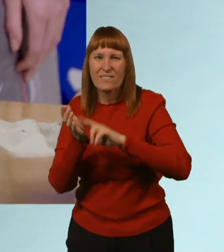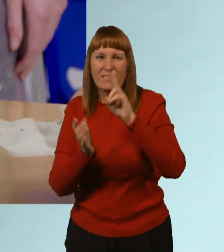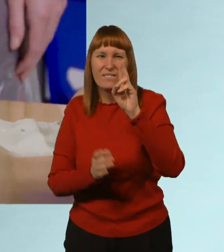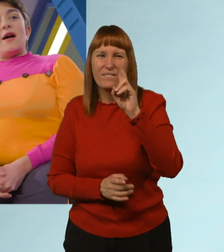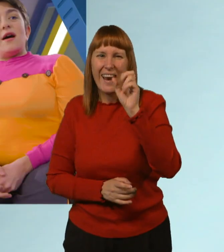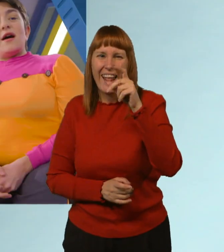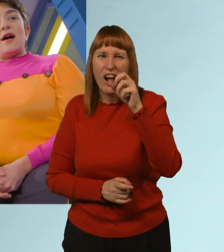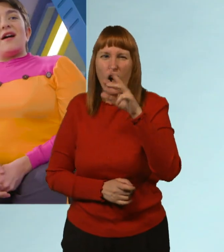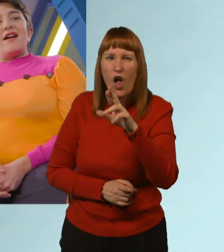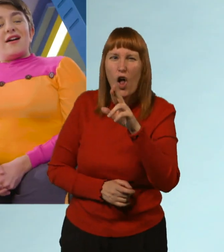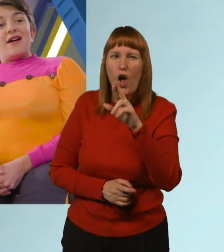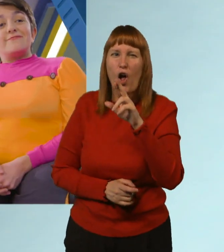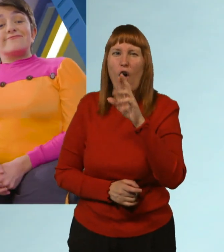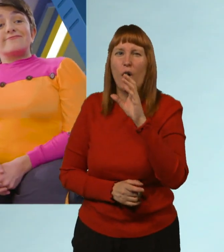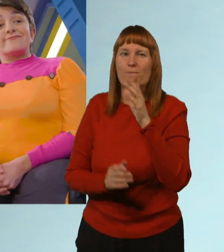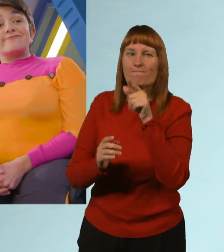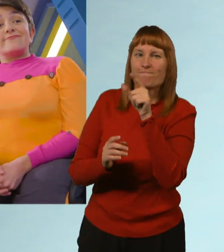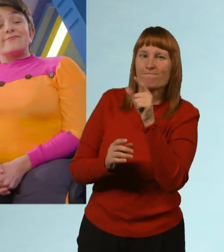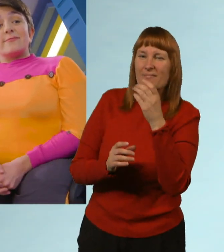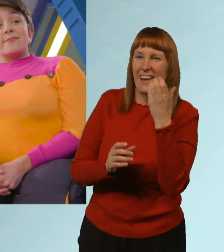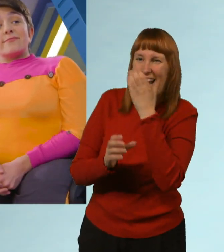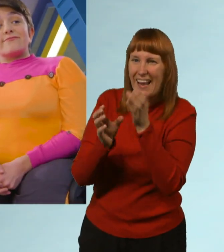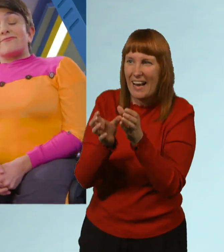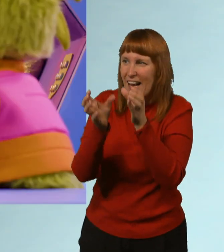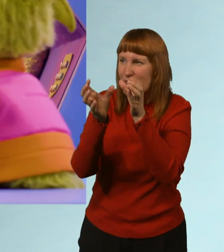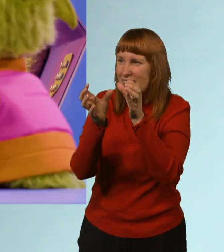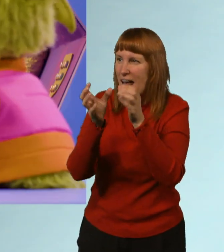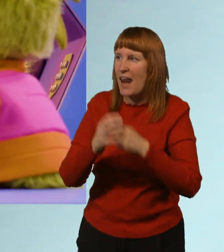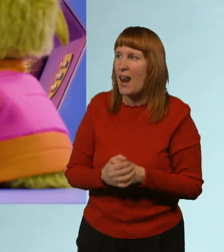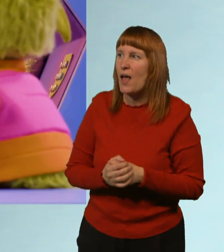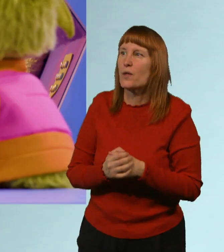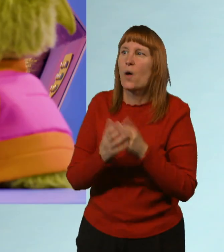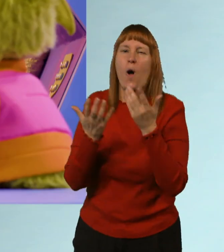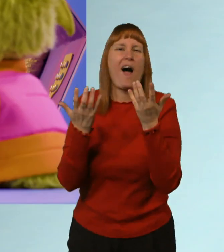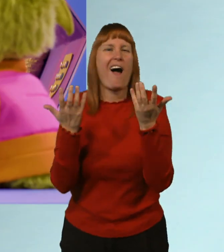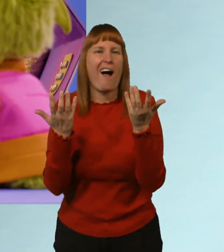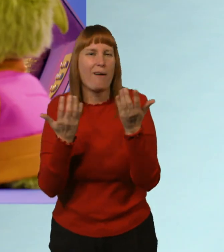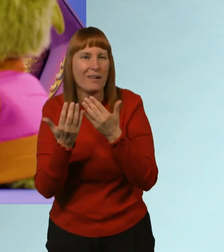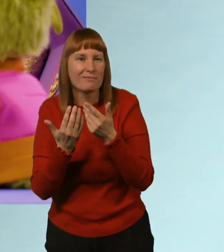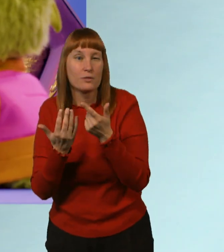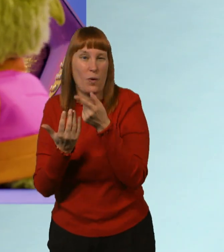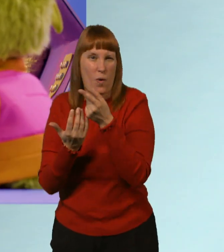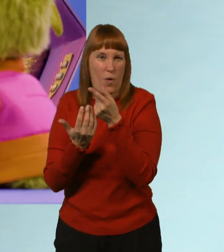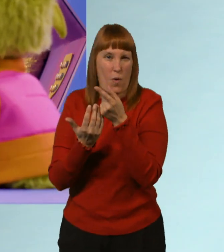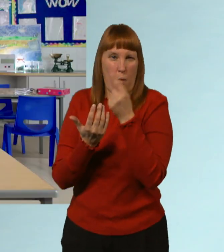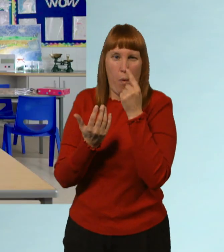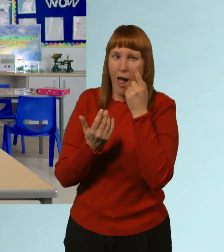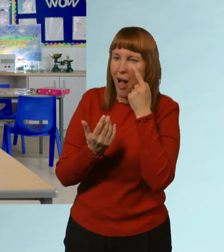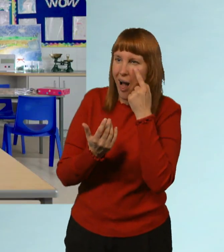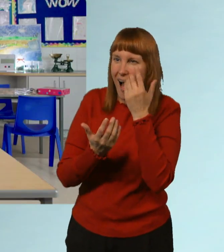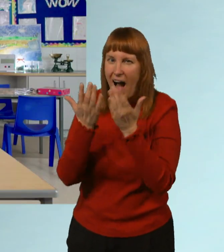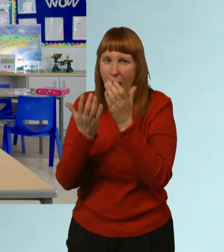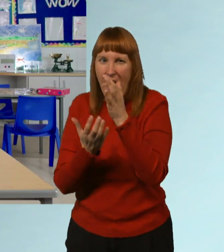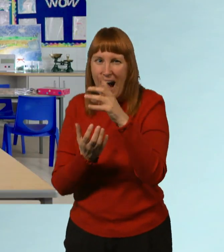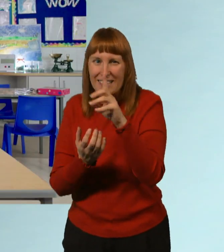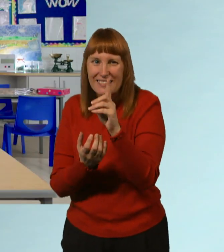container. So, what's the experiment, guys? Today we are going to show you what acid can do. Tara,